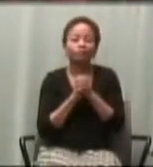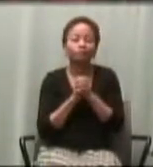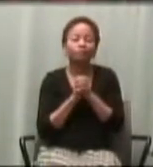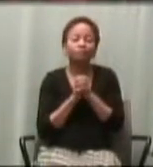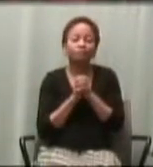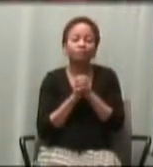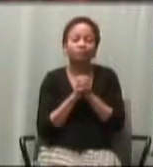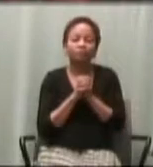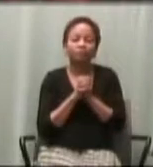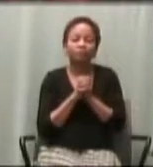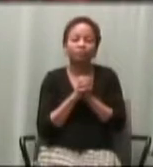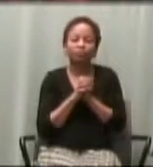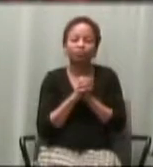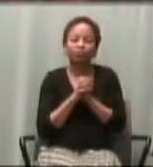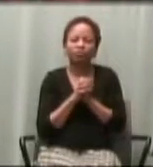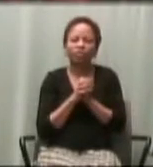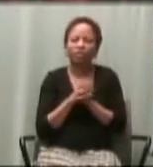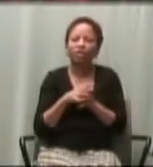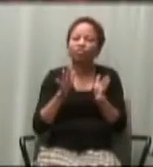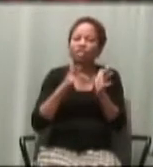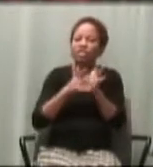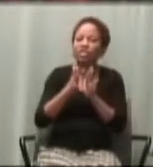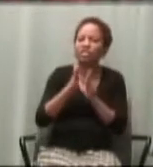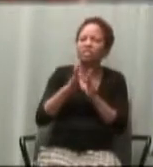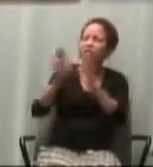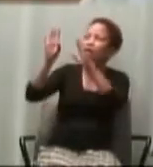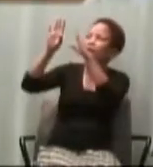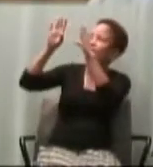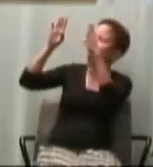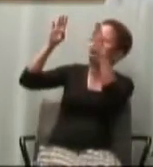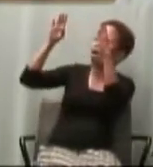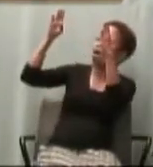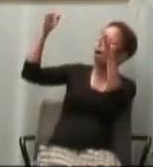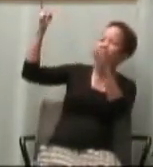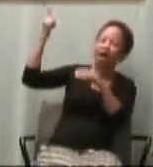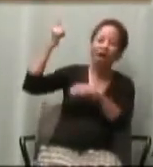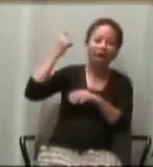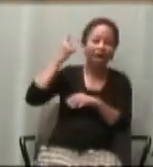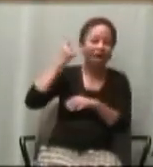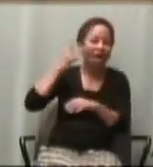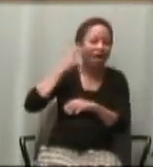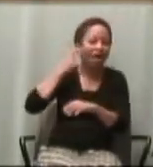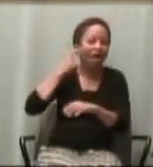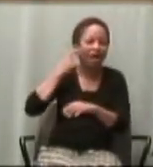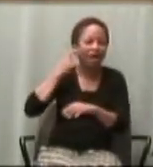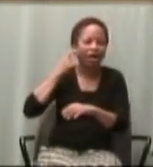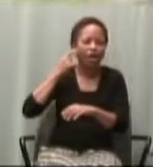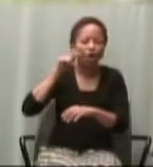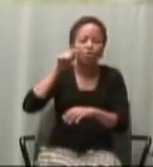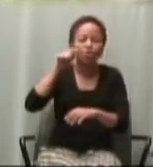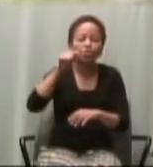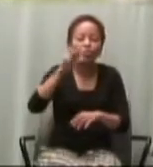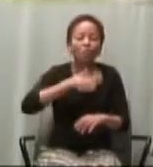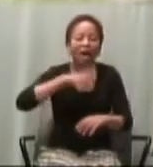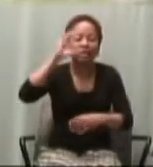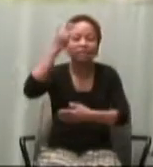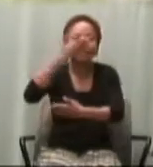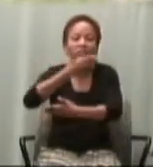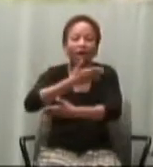The voice came from heaven and said you are my son the beloved